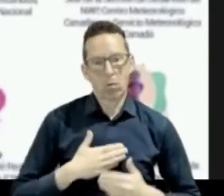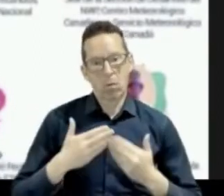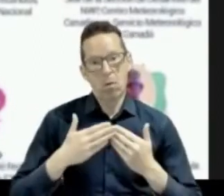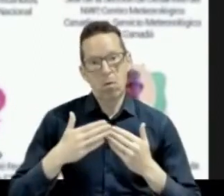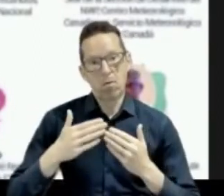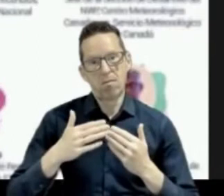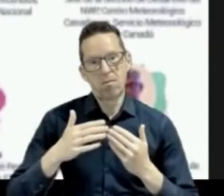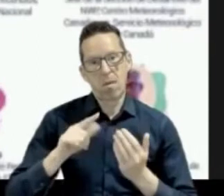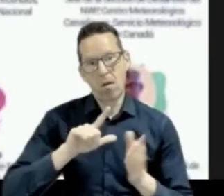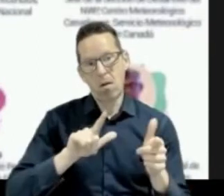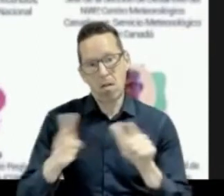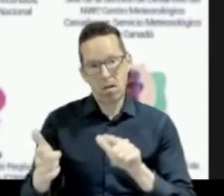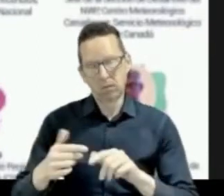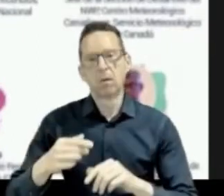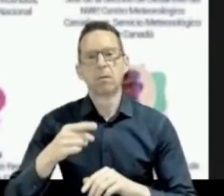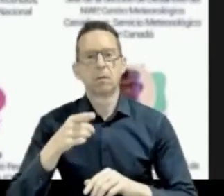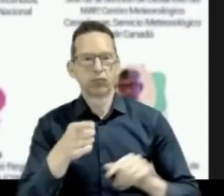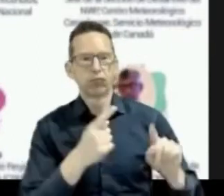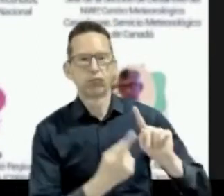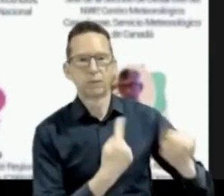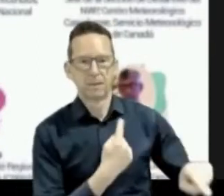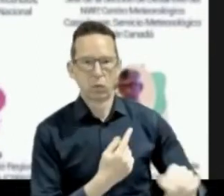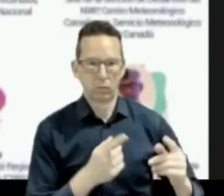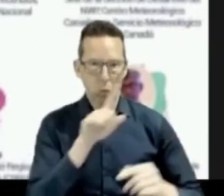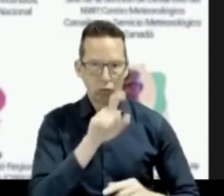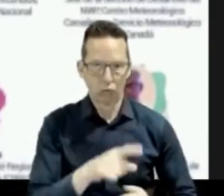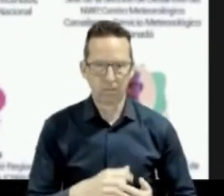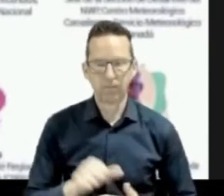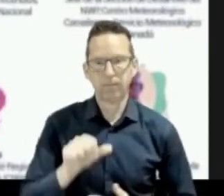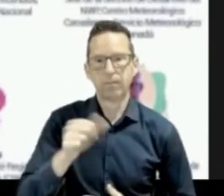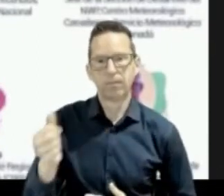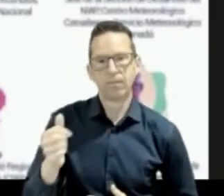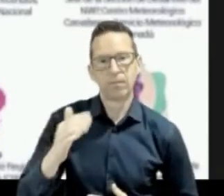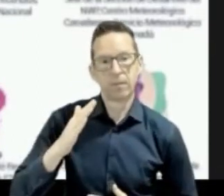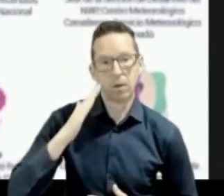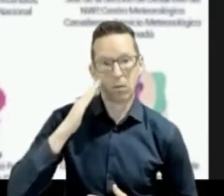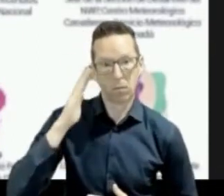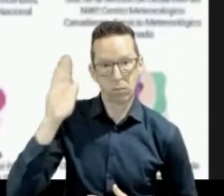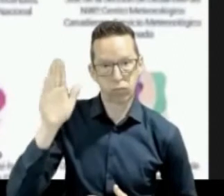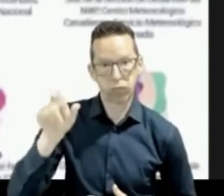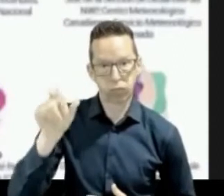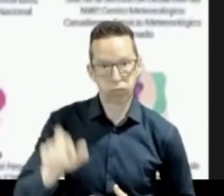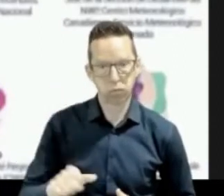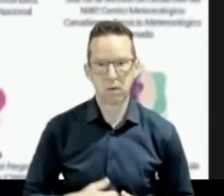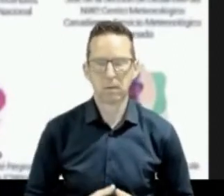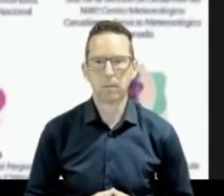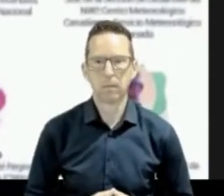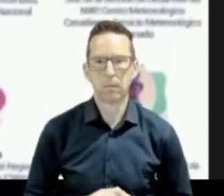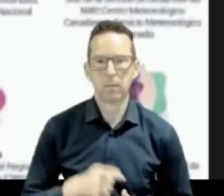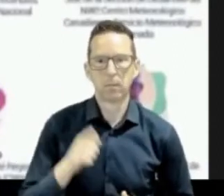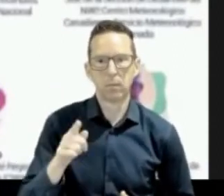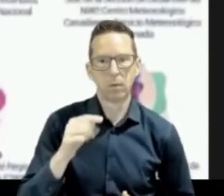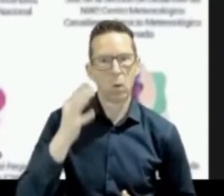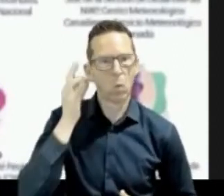introduce to our next speaker, Dr. Arlene Line. She's the Coordinating Director of the Caribbean